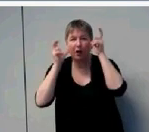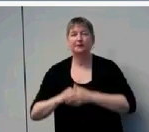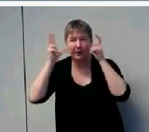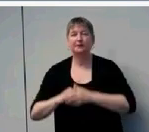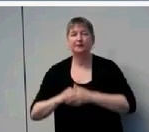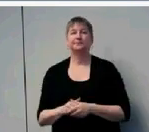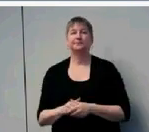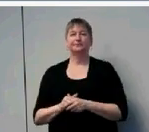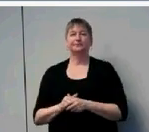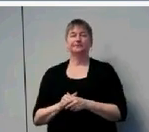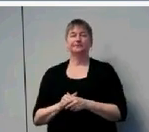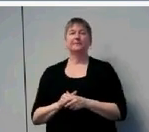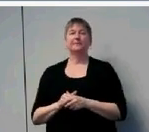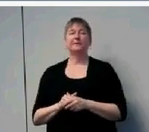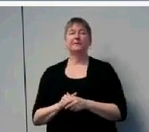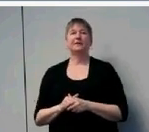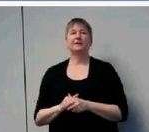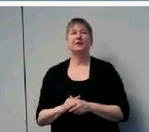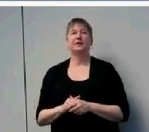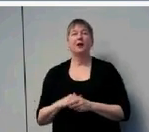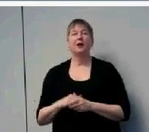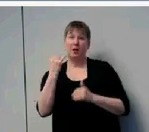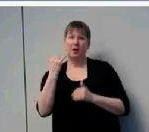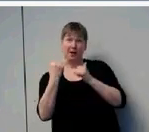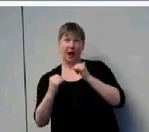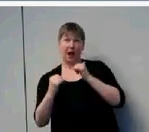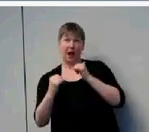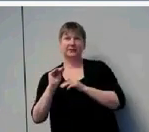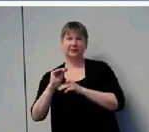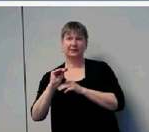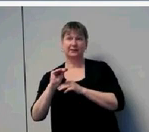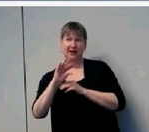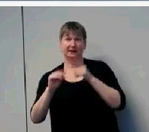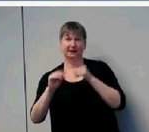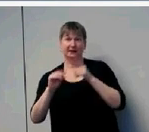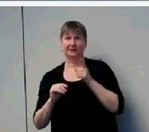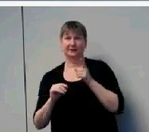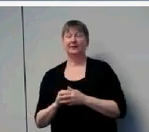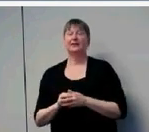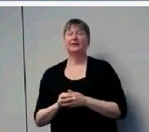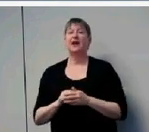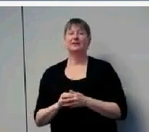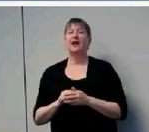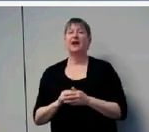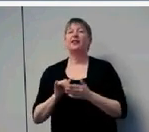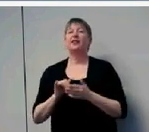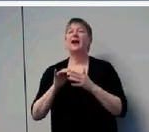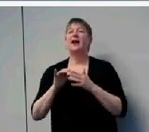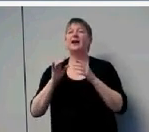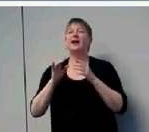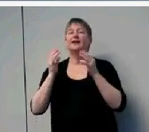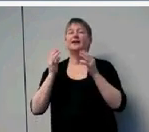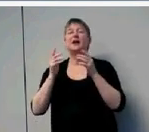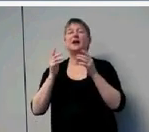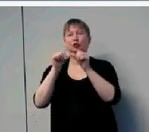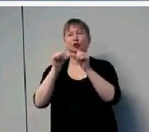And one last slide, I want to point out that duration of fit also matters. Here